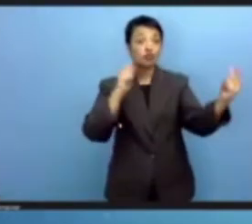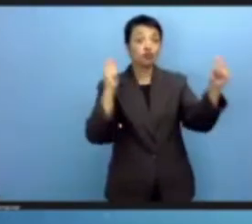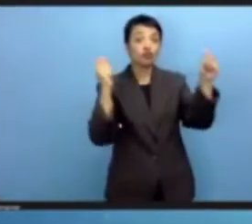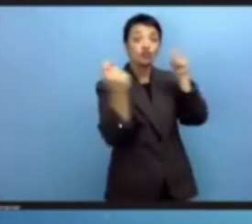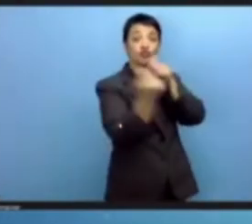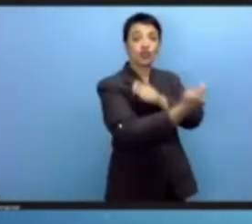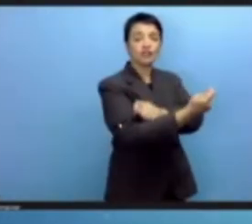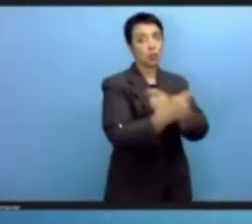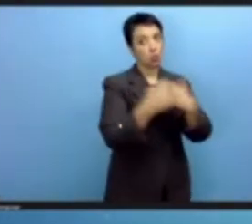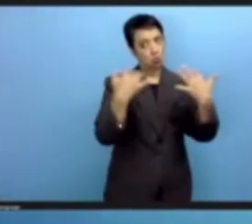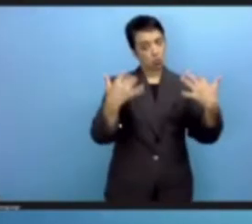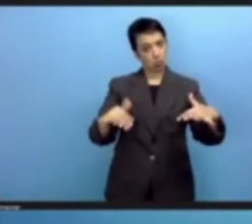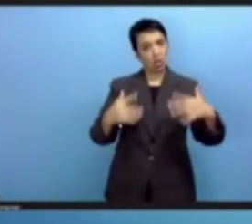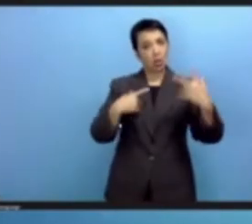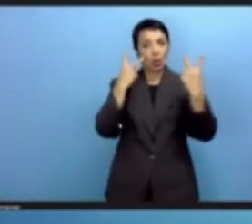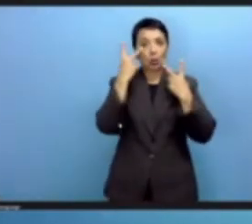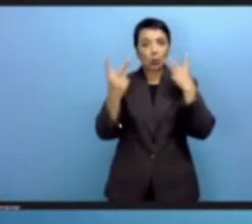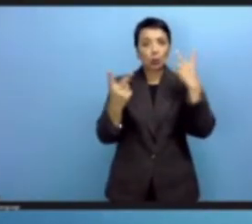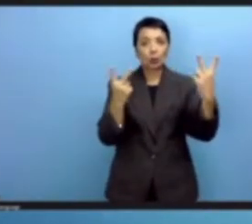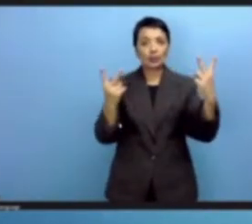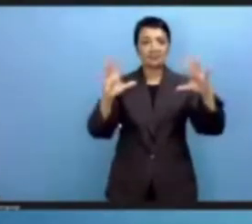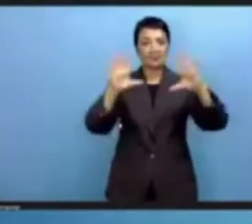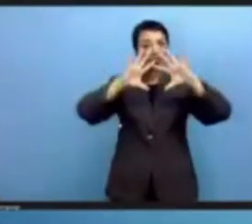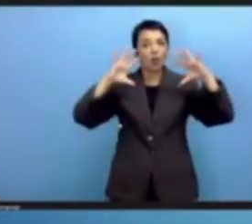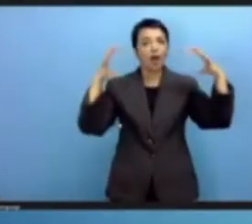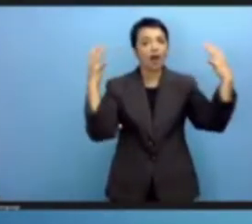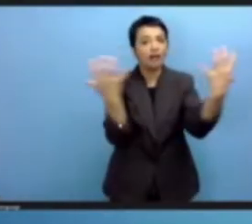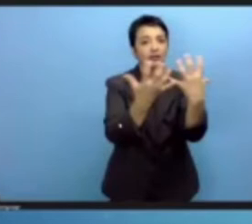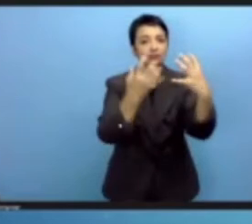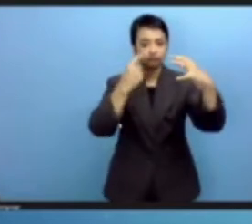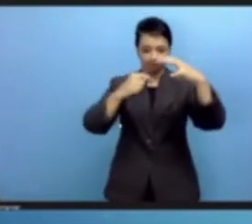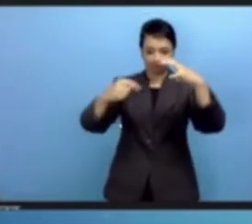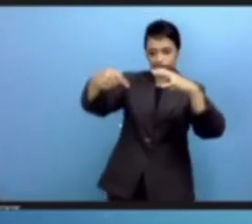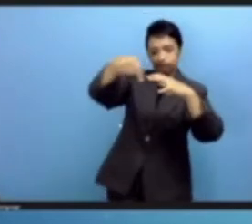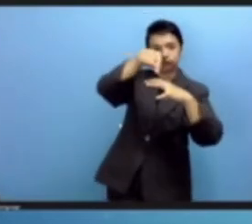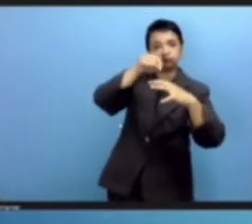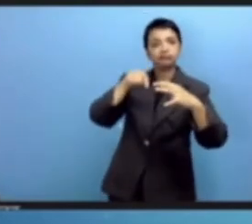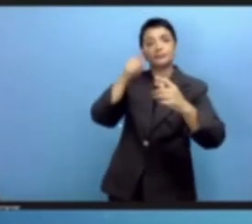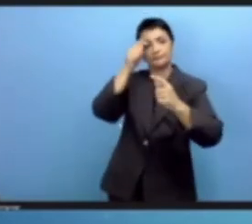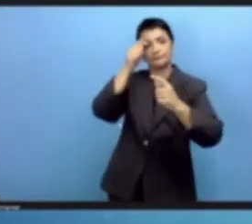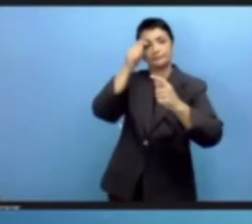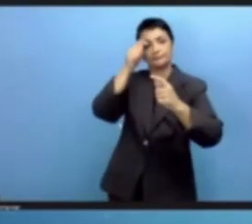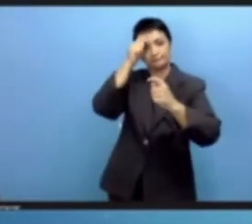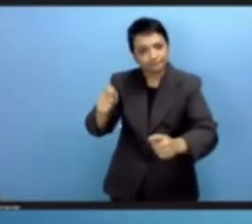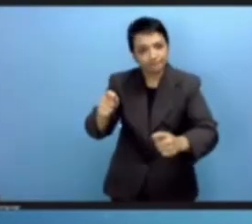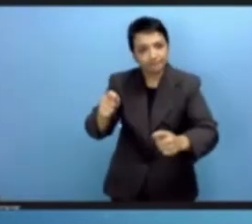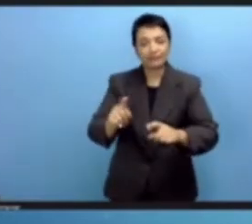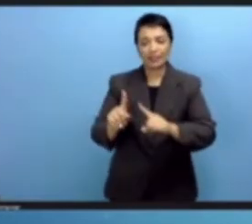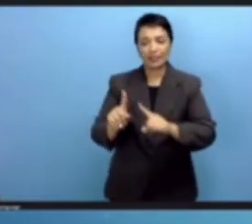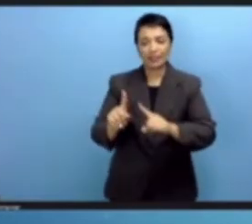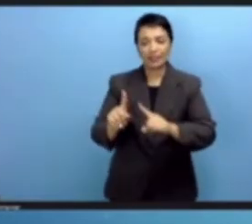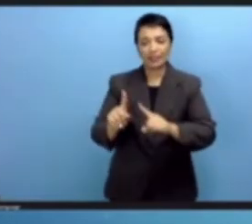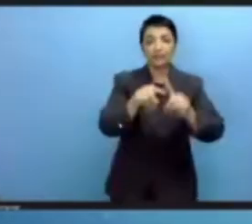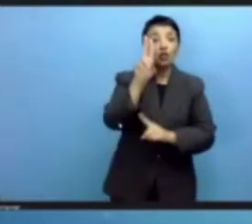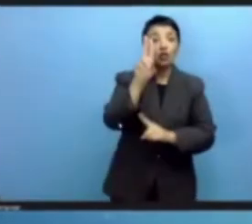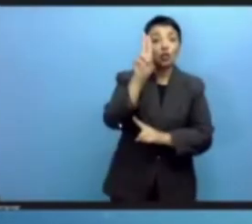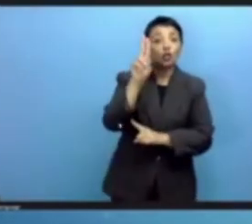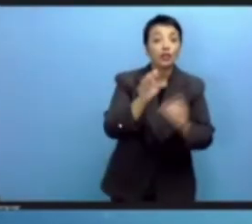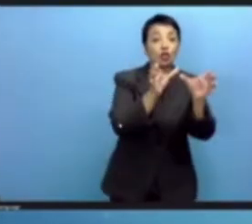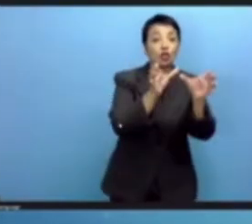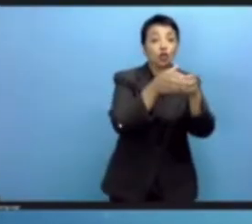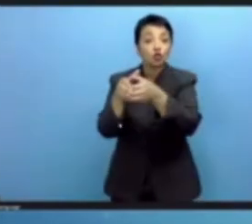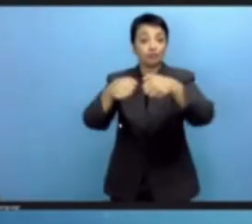universally recognized. Today, each and every UN agency has digital transformation